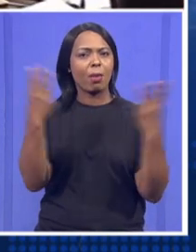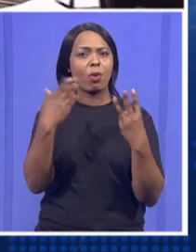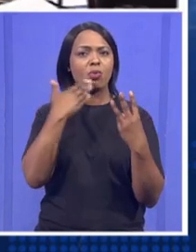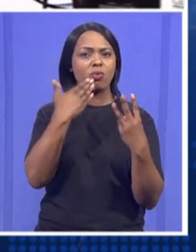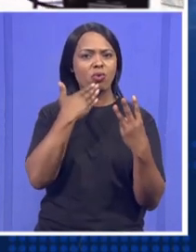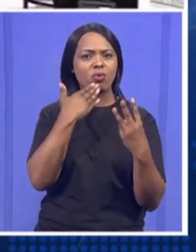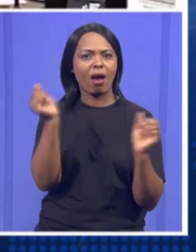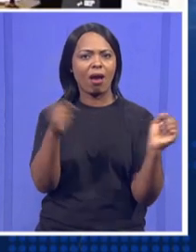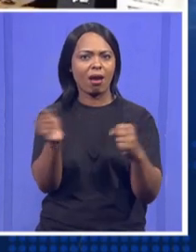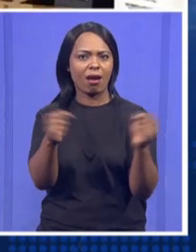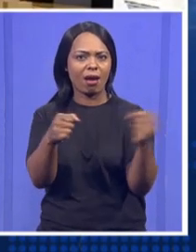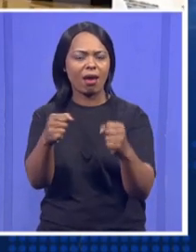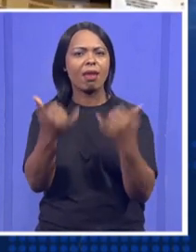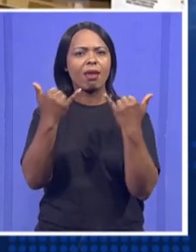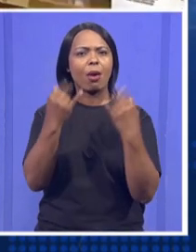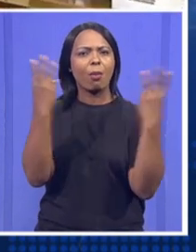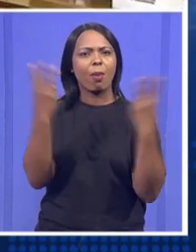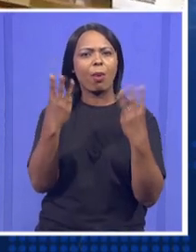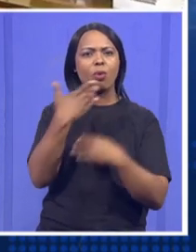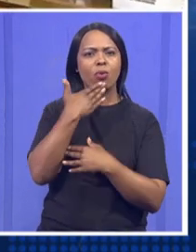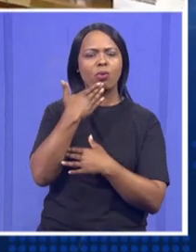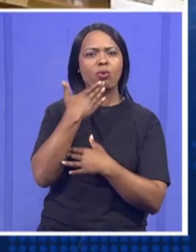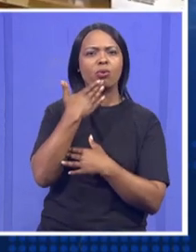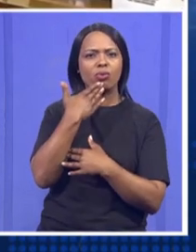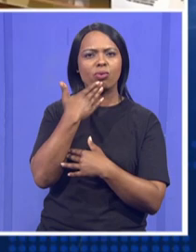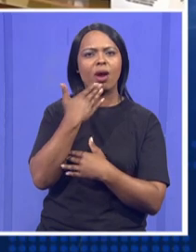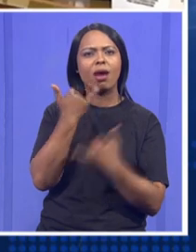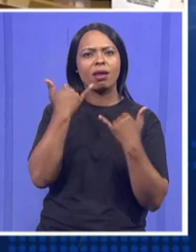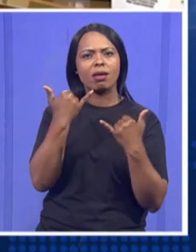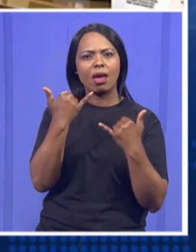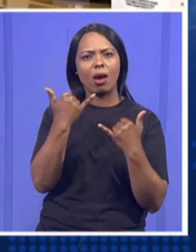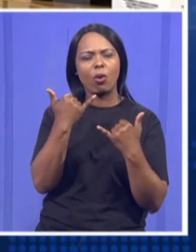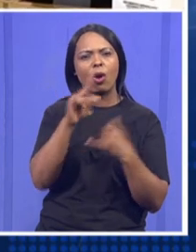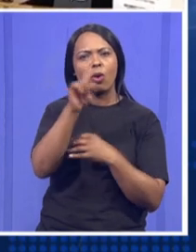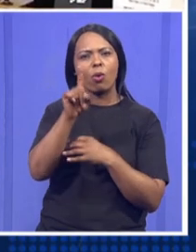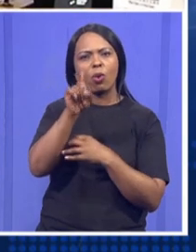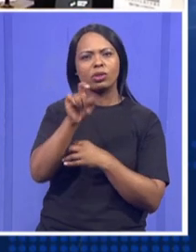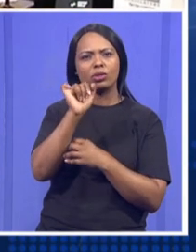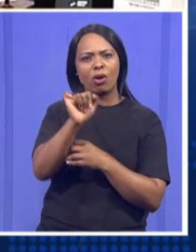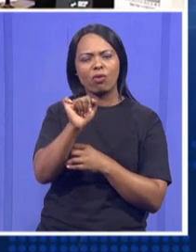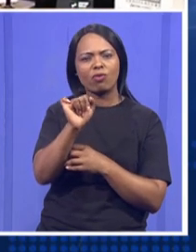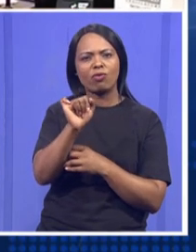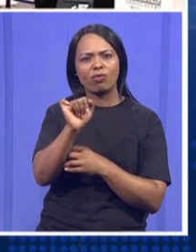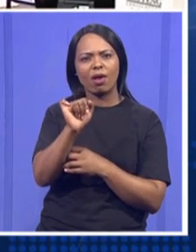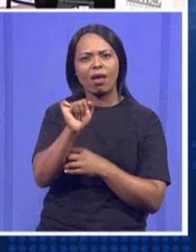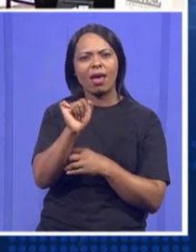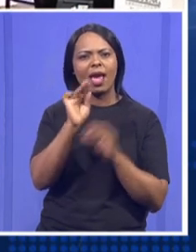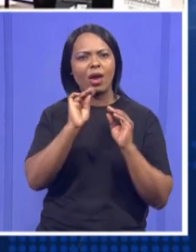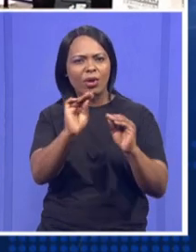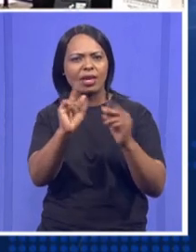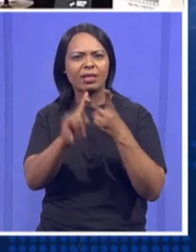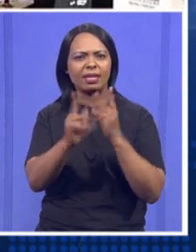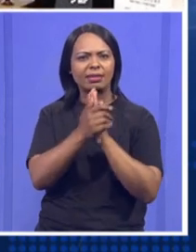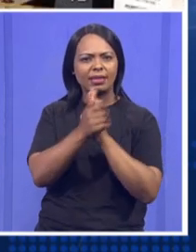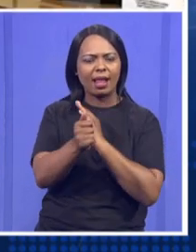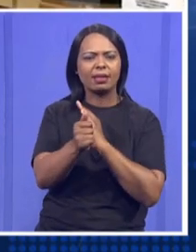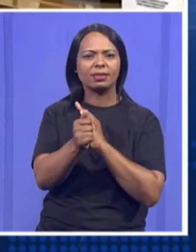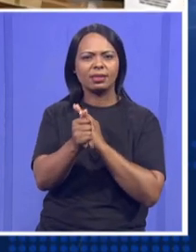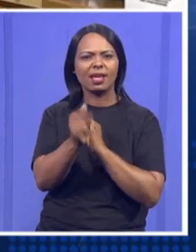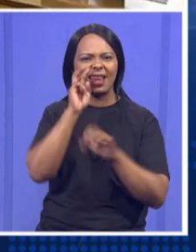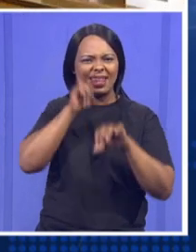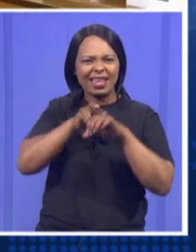are people of stage, are people who are quite versed with the question of education and skills. So I think